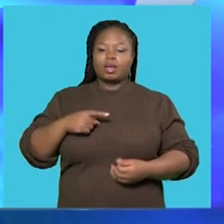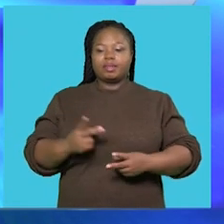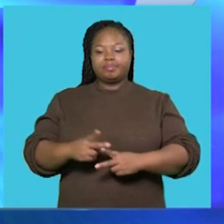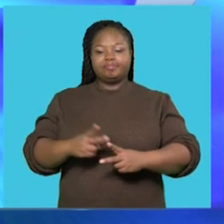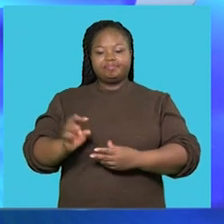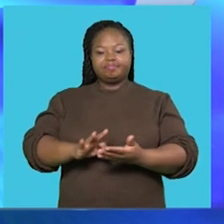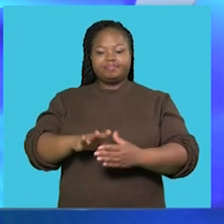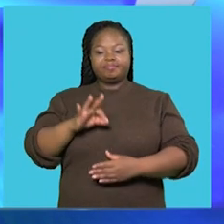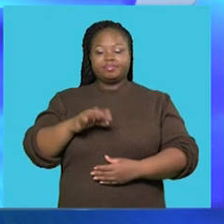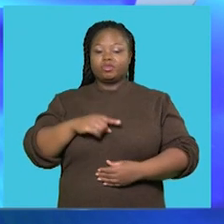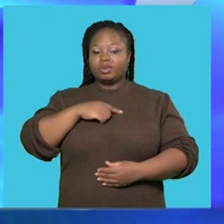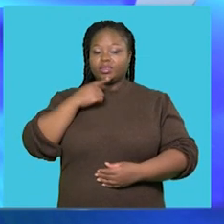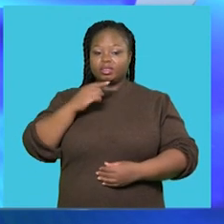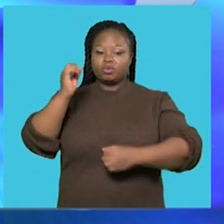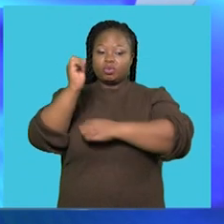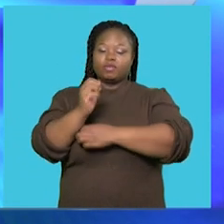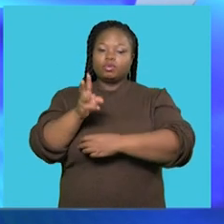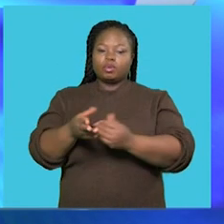The office is